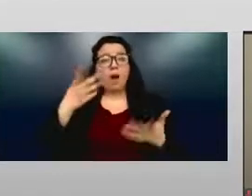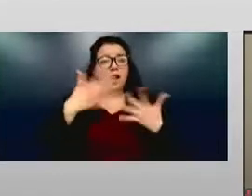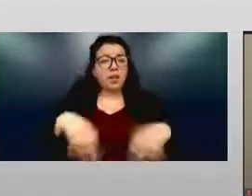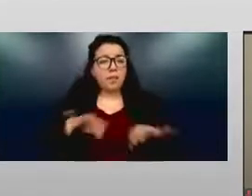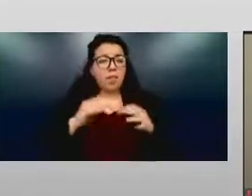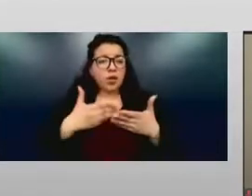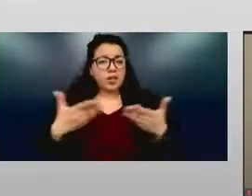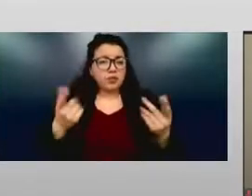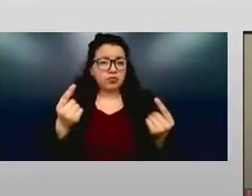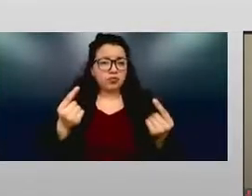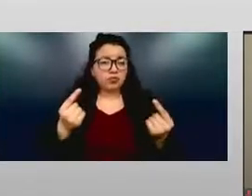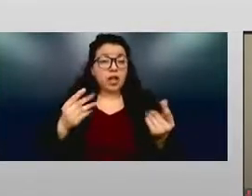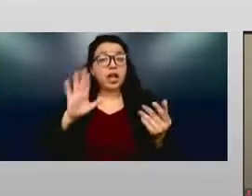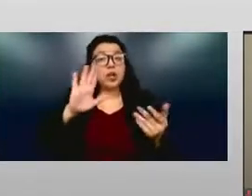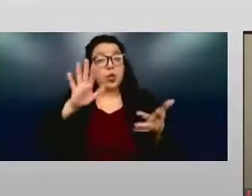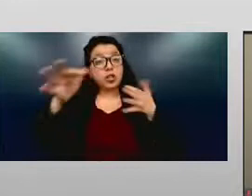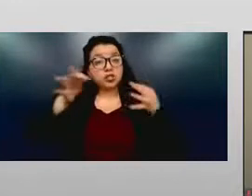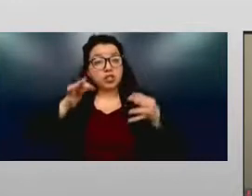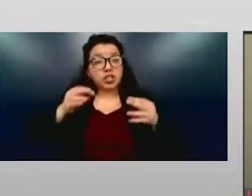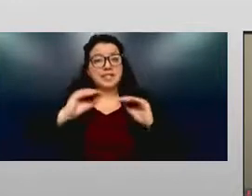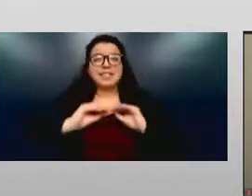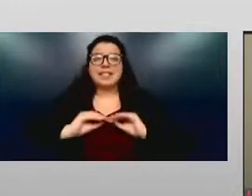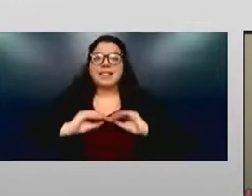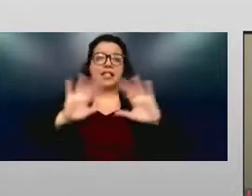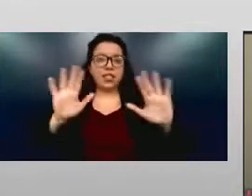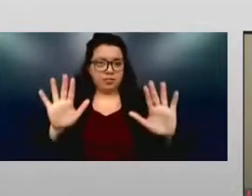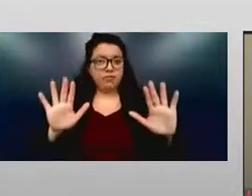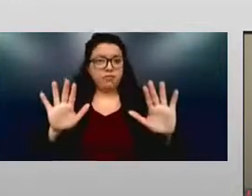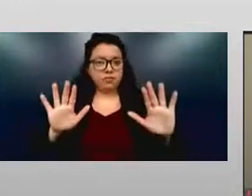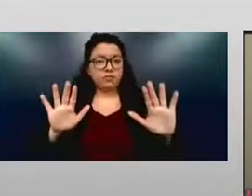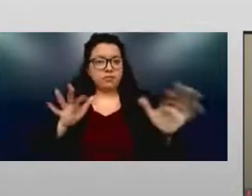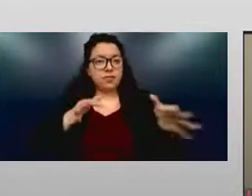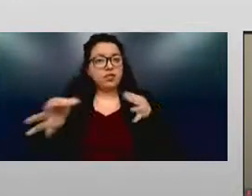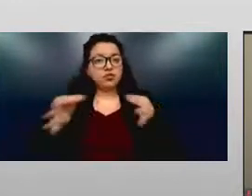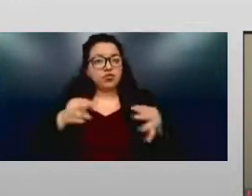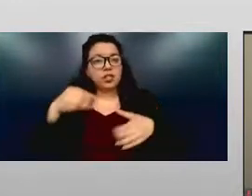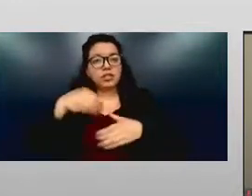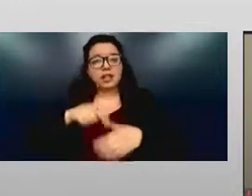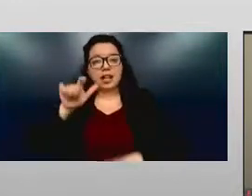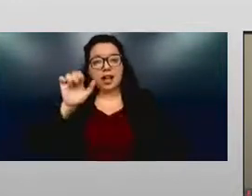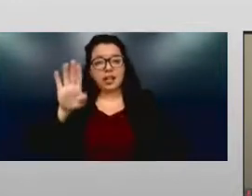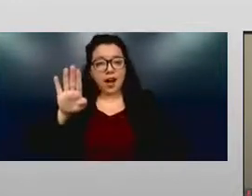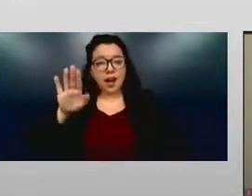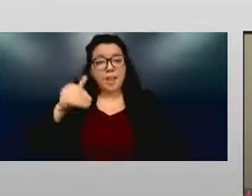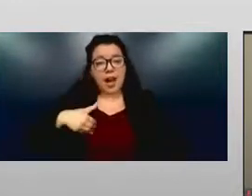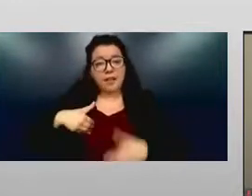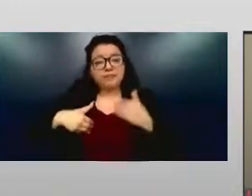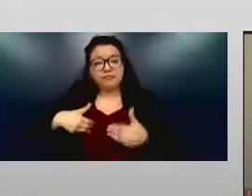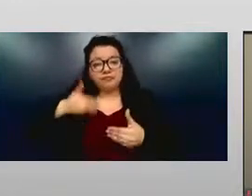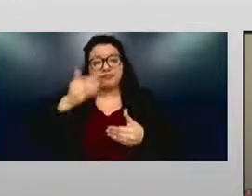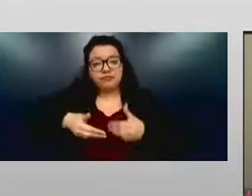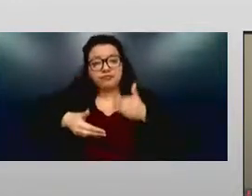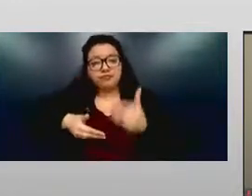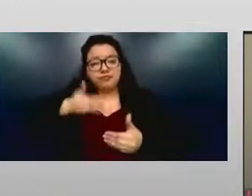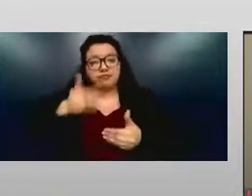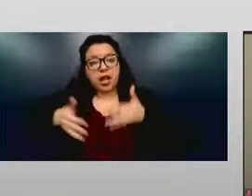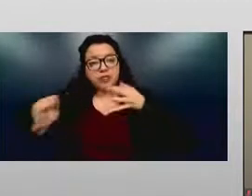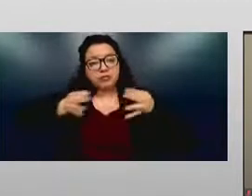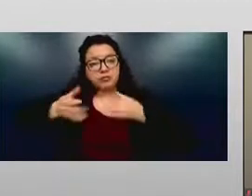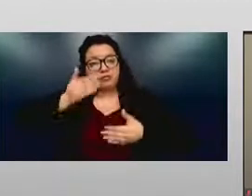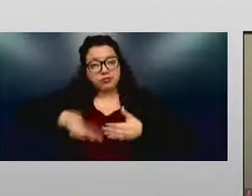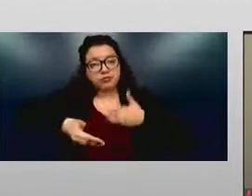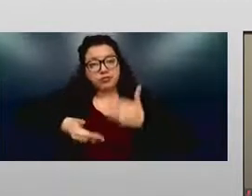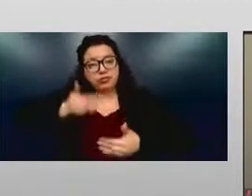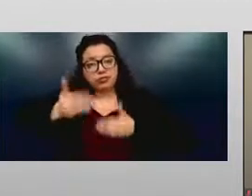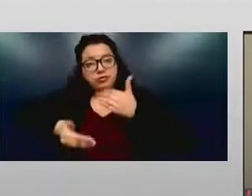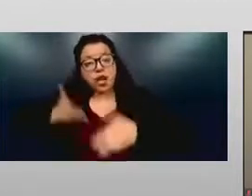just make instructions very clear. instructions in a science lab, for instance, step-by-step, and sometimes instructors back in the old days when we were